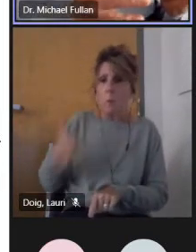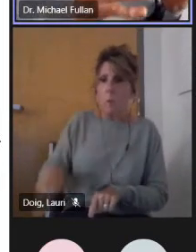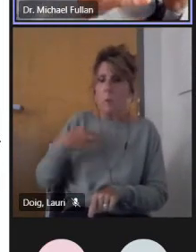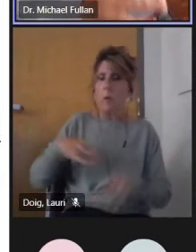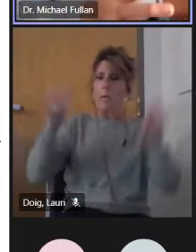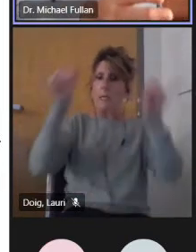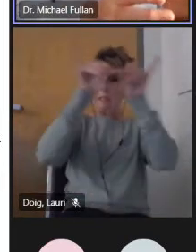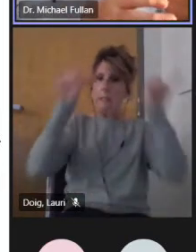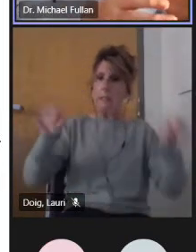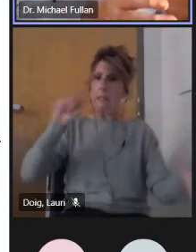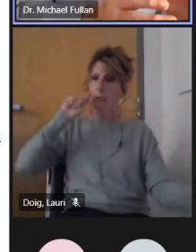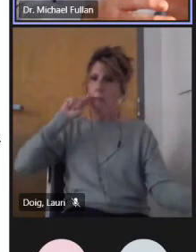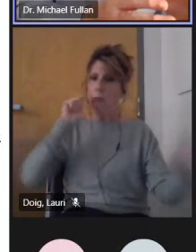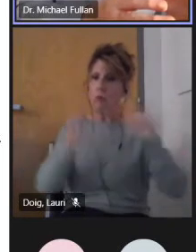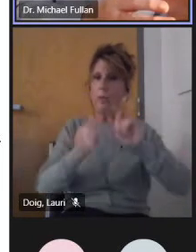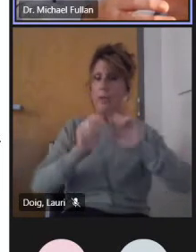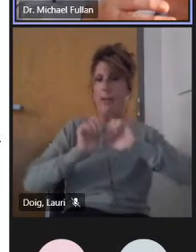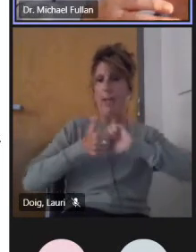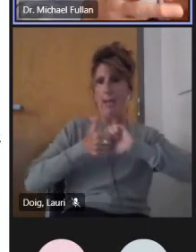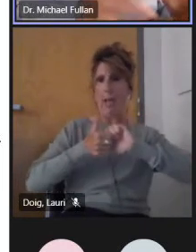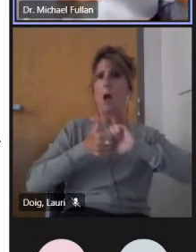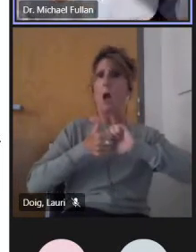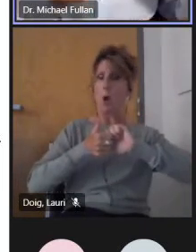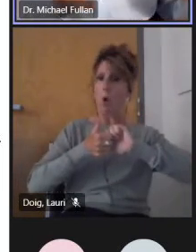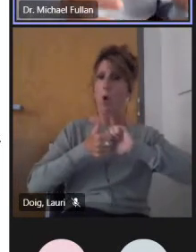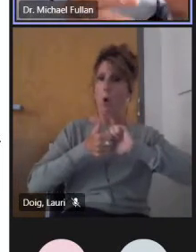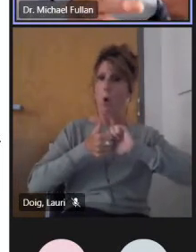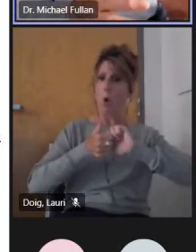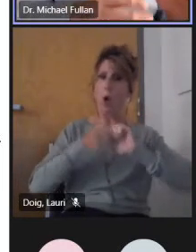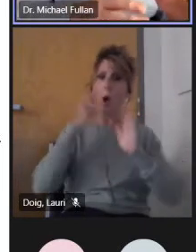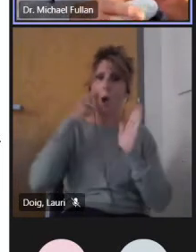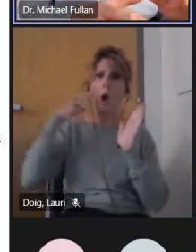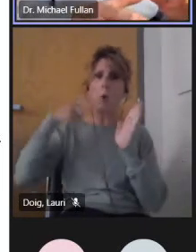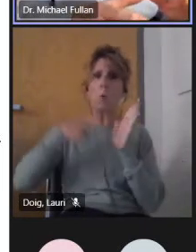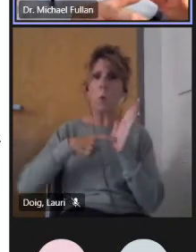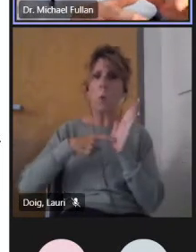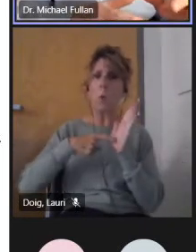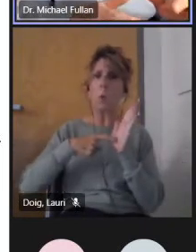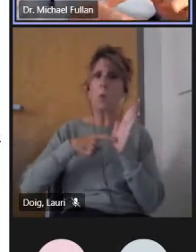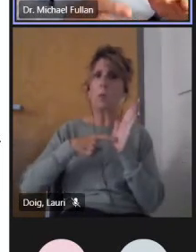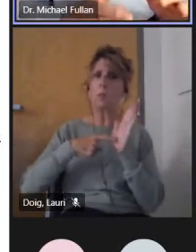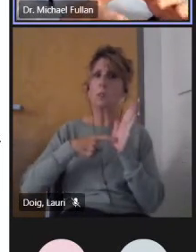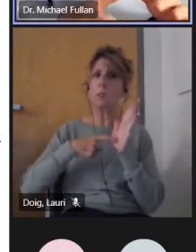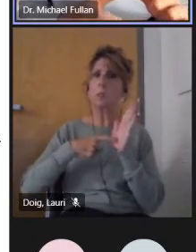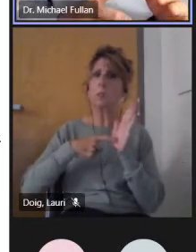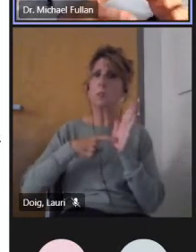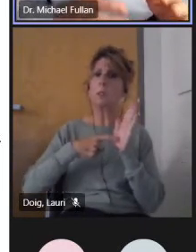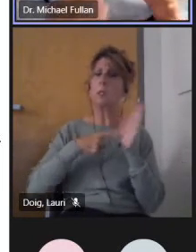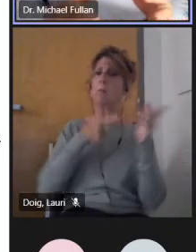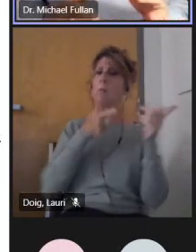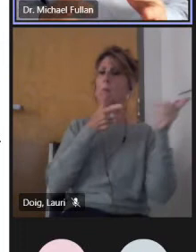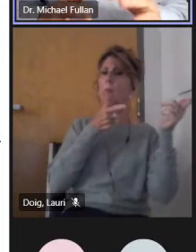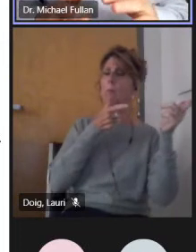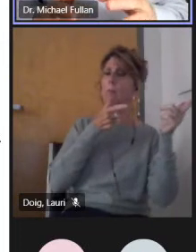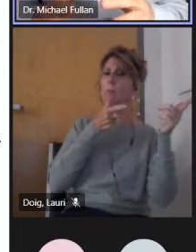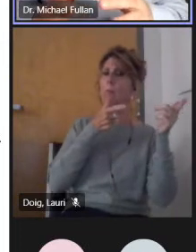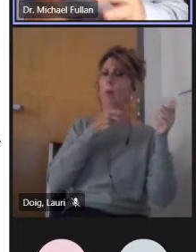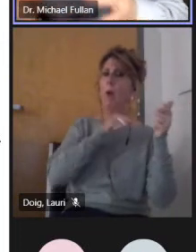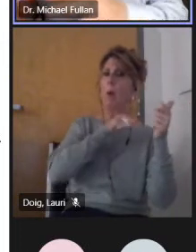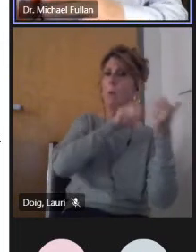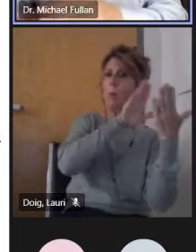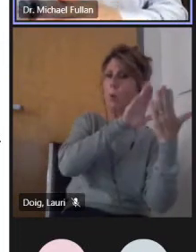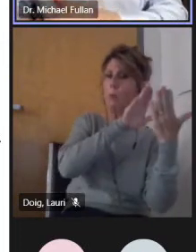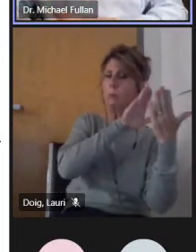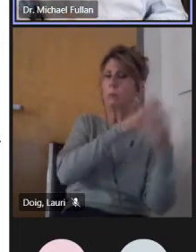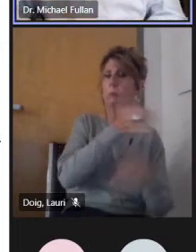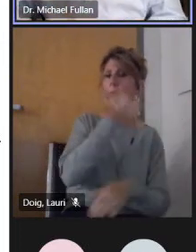that some of the dominant themes, which are drivers, were not the right drivers. They were either wrong or they were